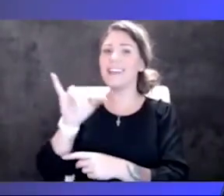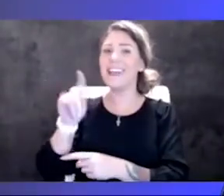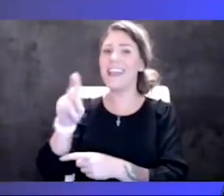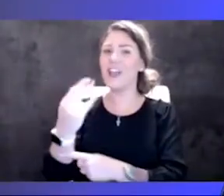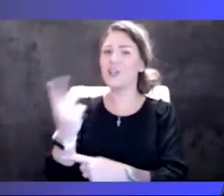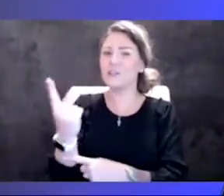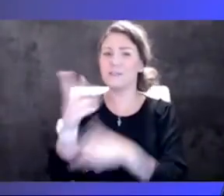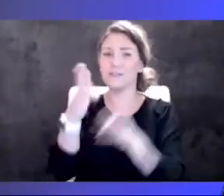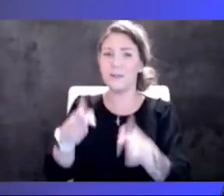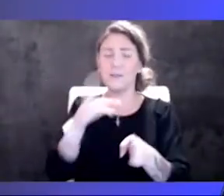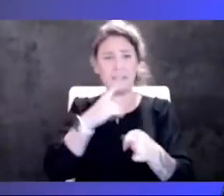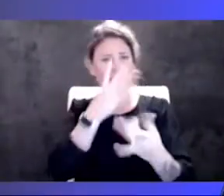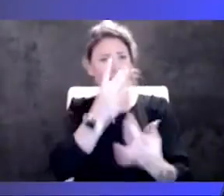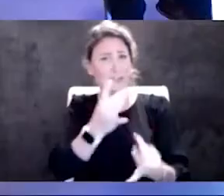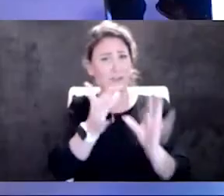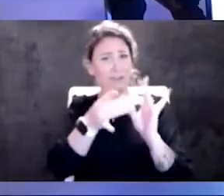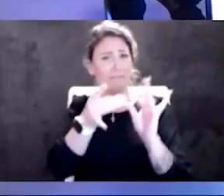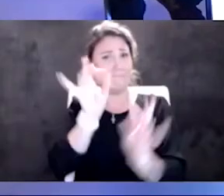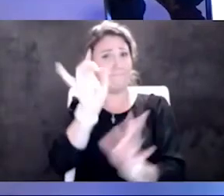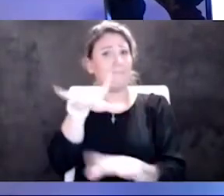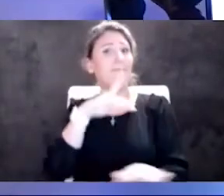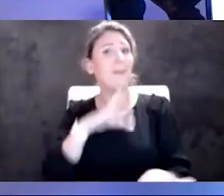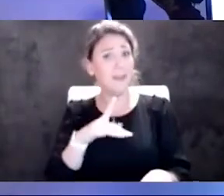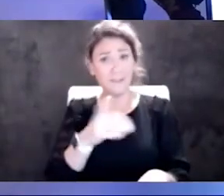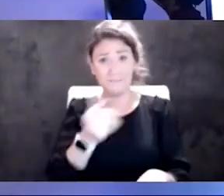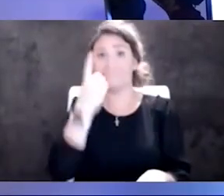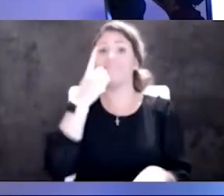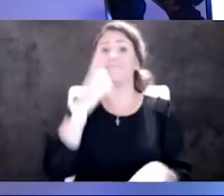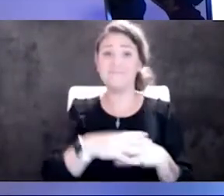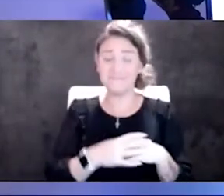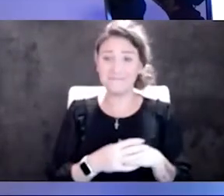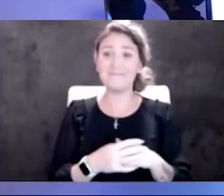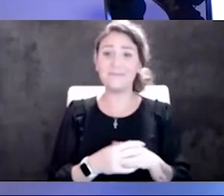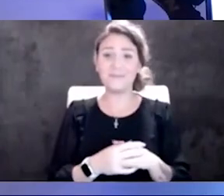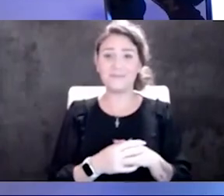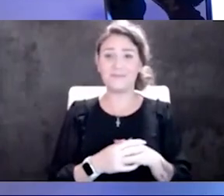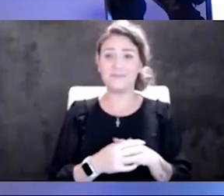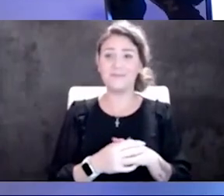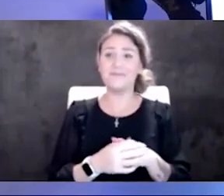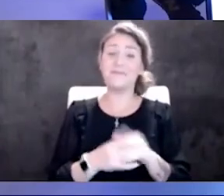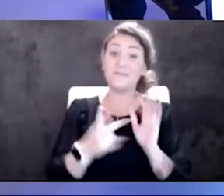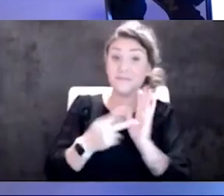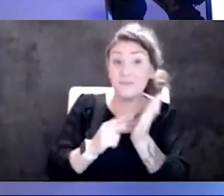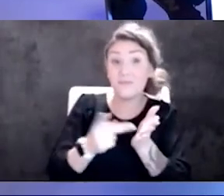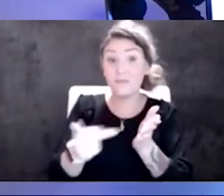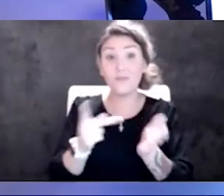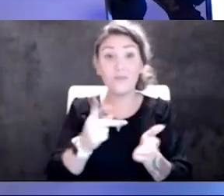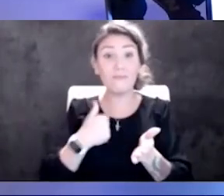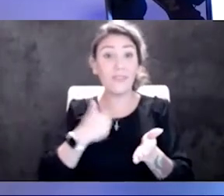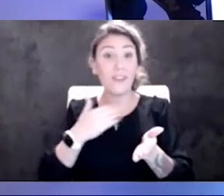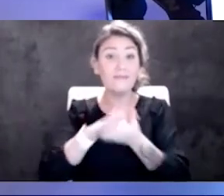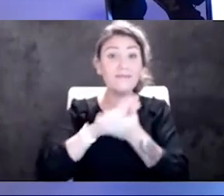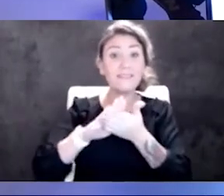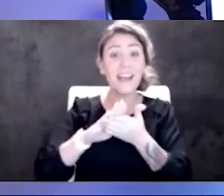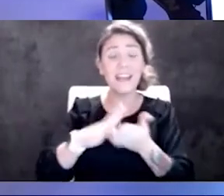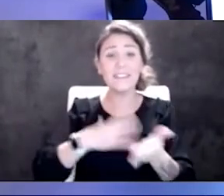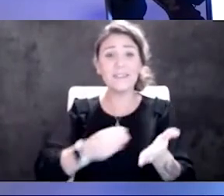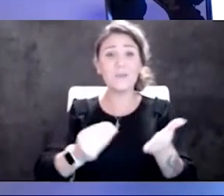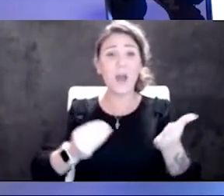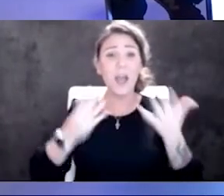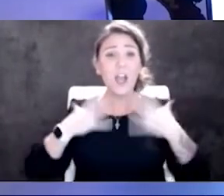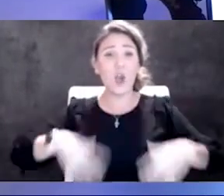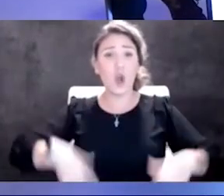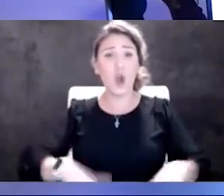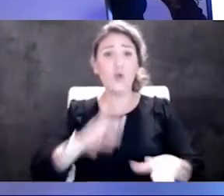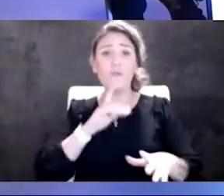commentary on being a ninja. Got it. I mean, you guys have your nice white coats. It's just a little contrast. Okay, I like it.